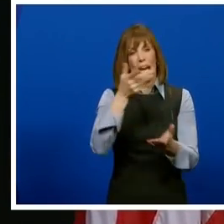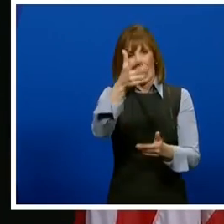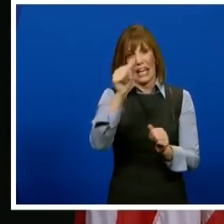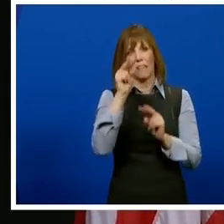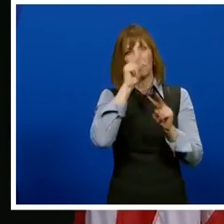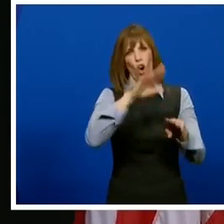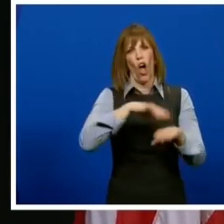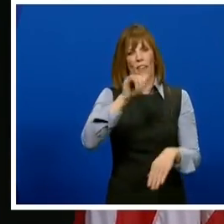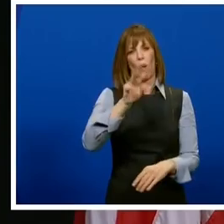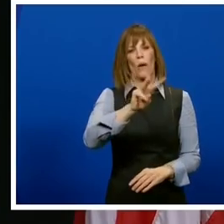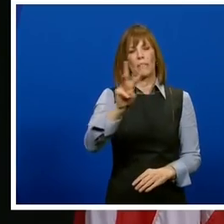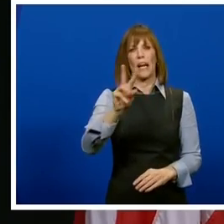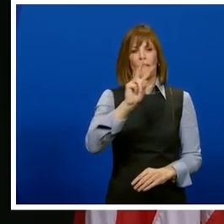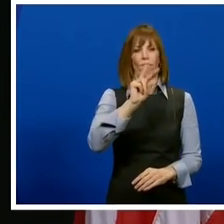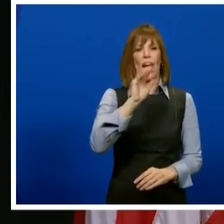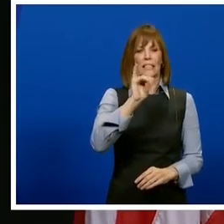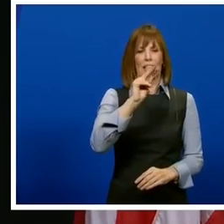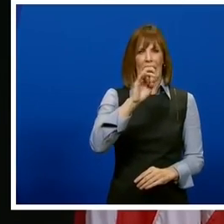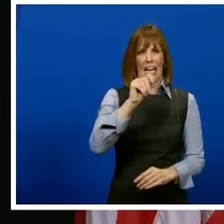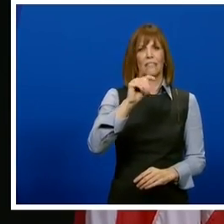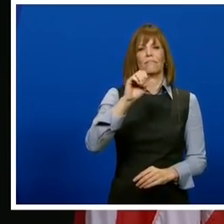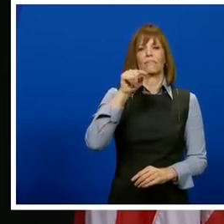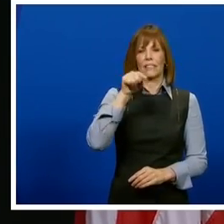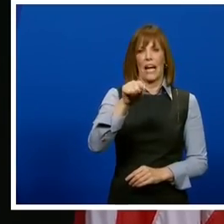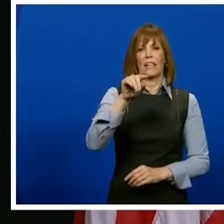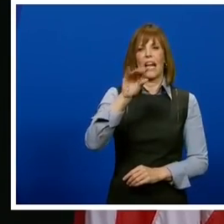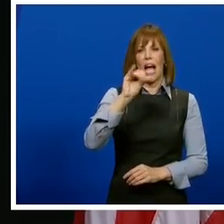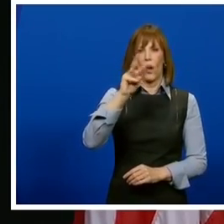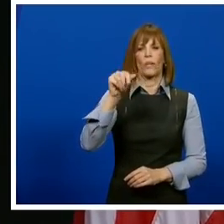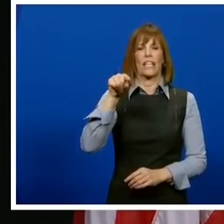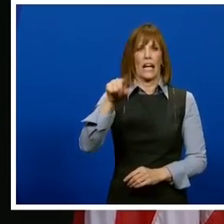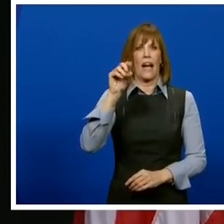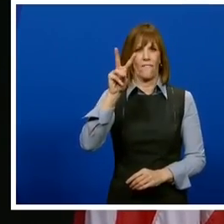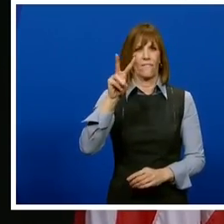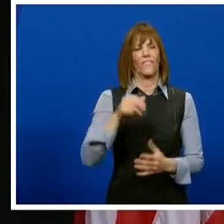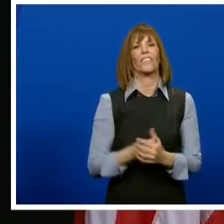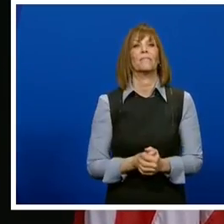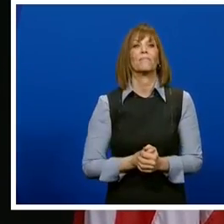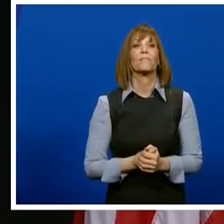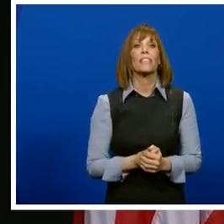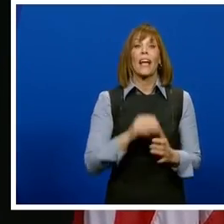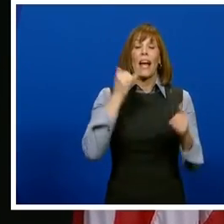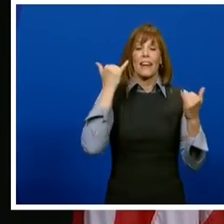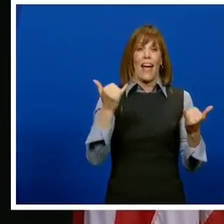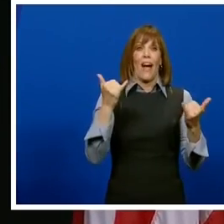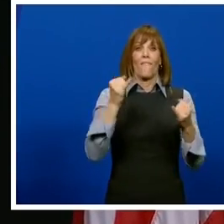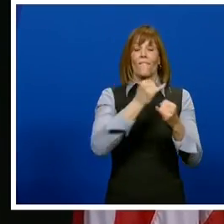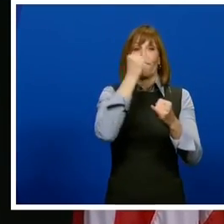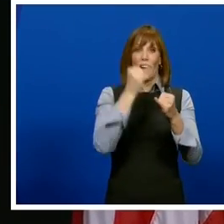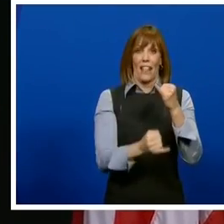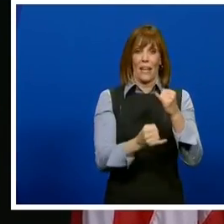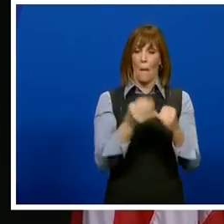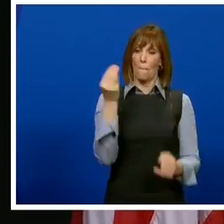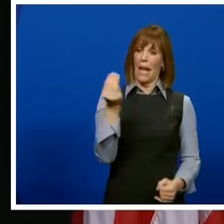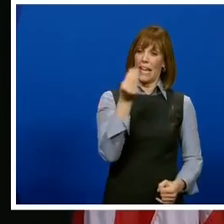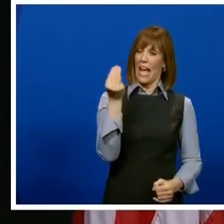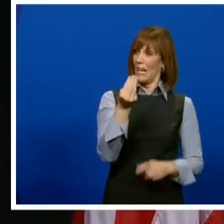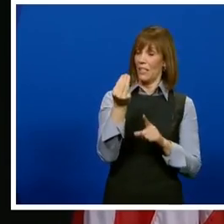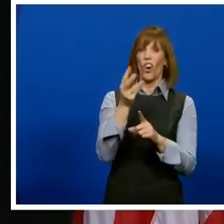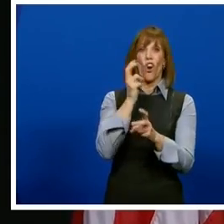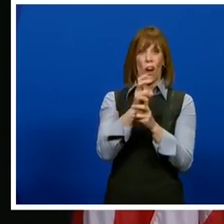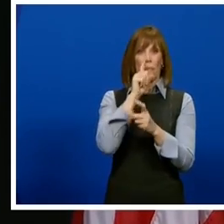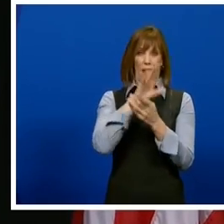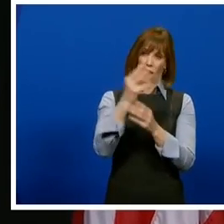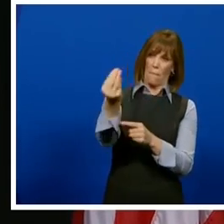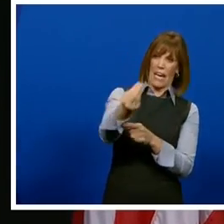regular basis, so keep checking back frequently. And finally, as we wrap up, Monday, it's hard to believe we'll mark the